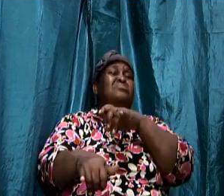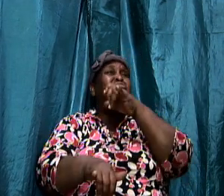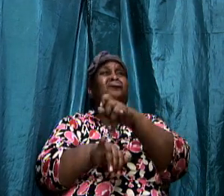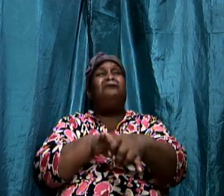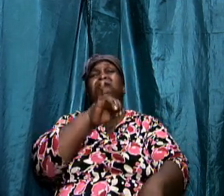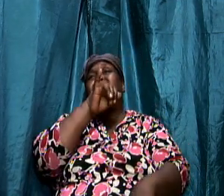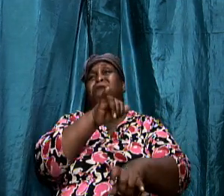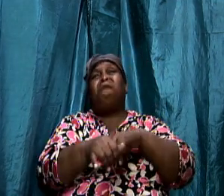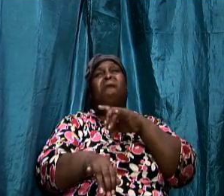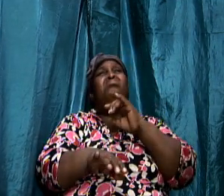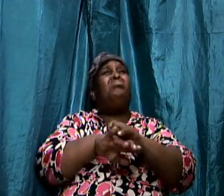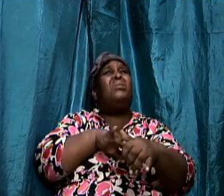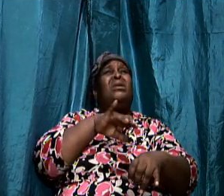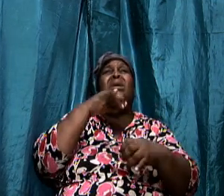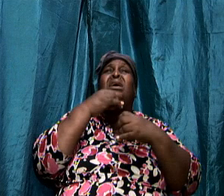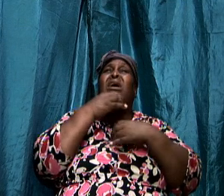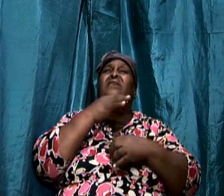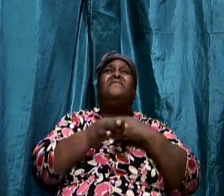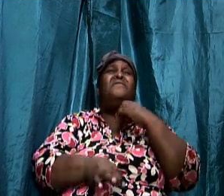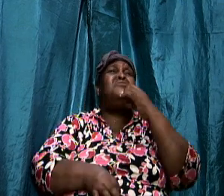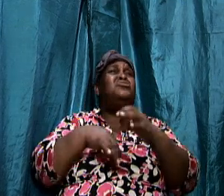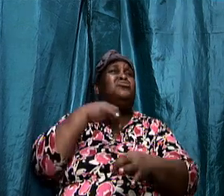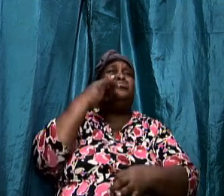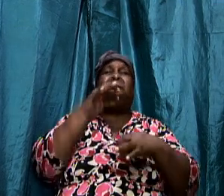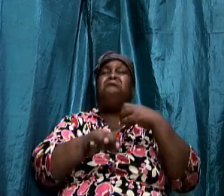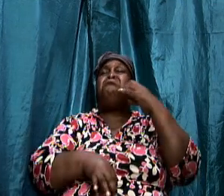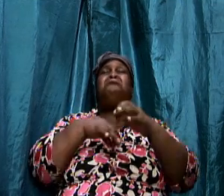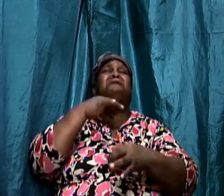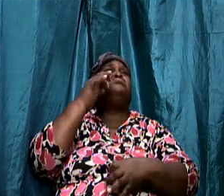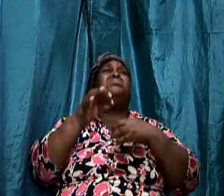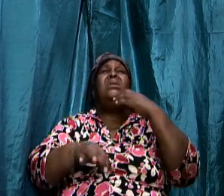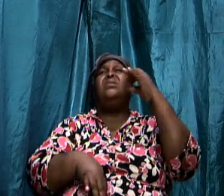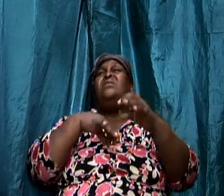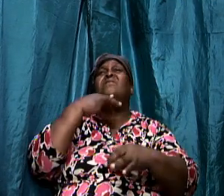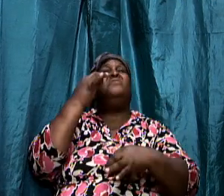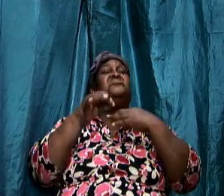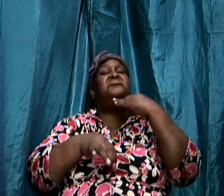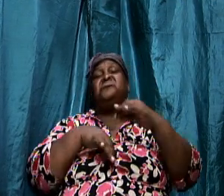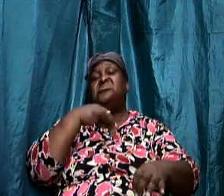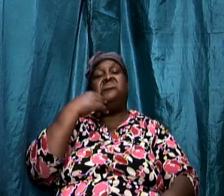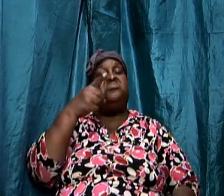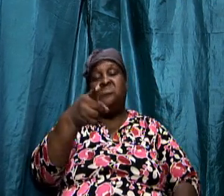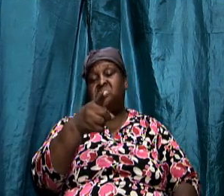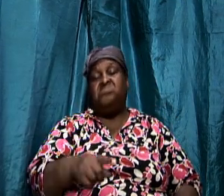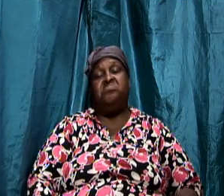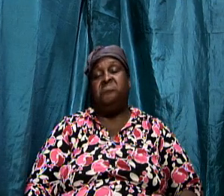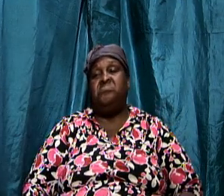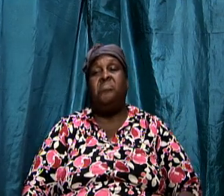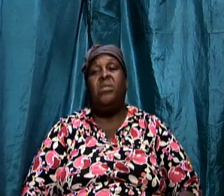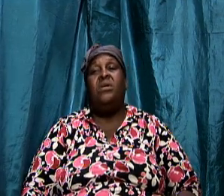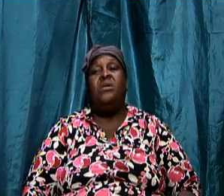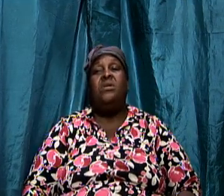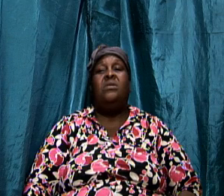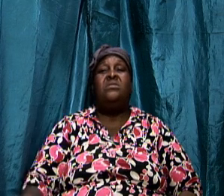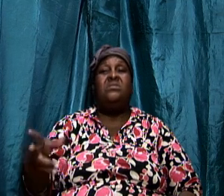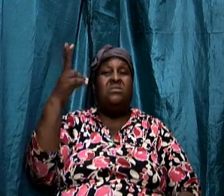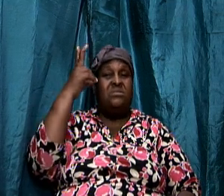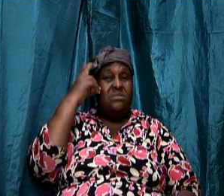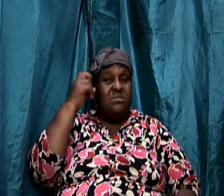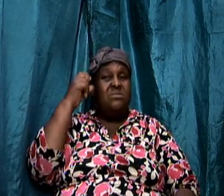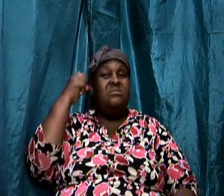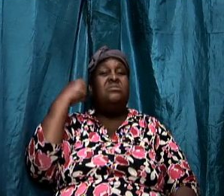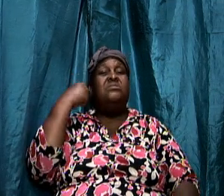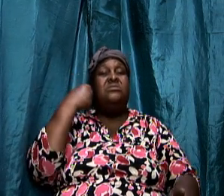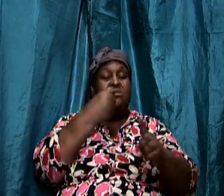breaks through and so the devil is really the one who hit the mind hit the